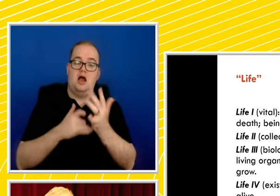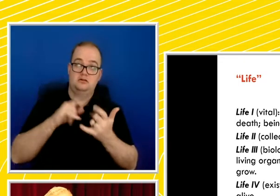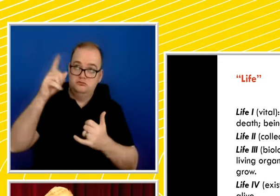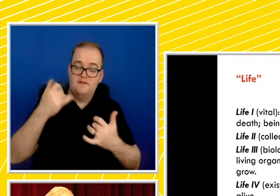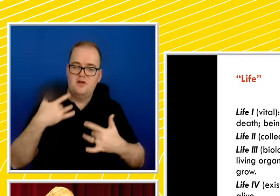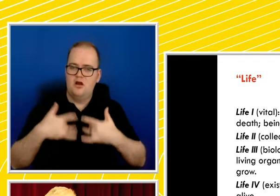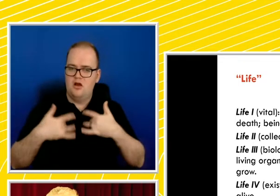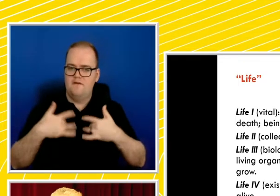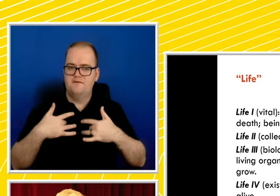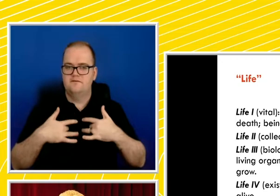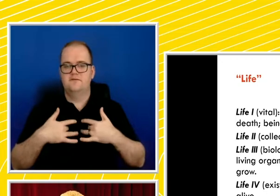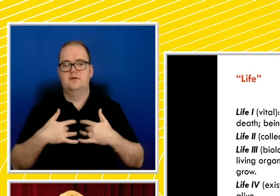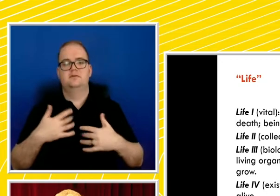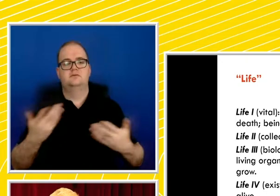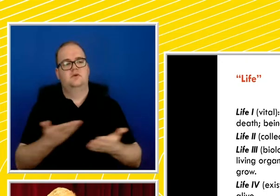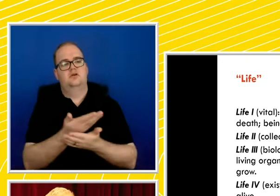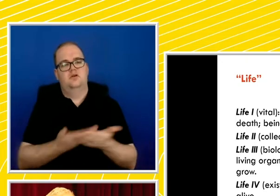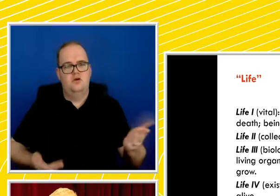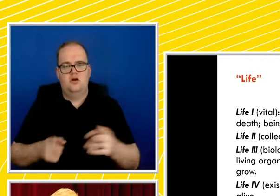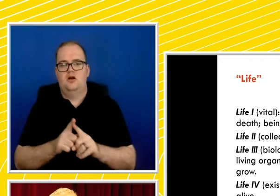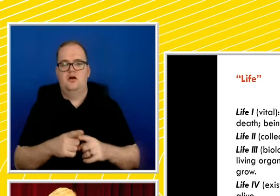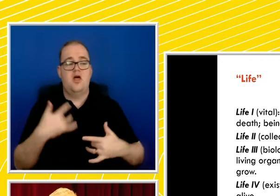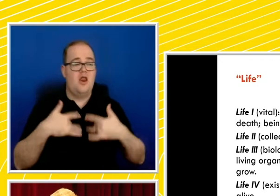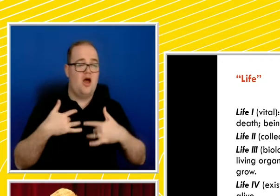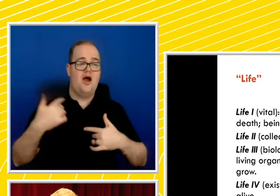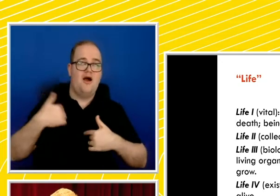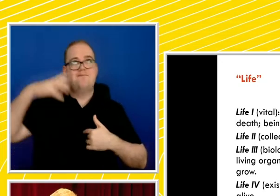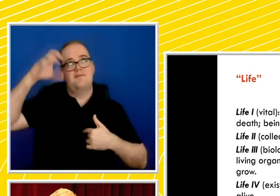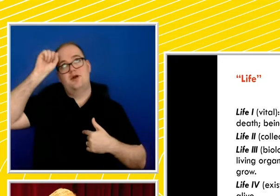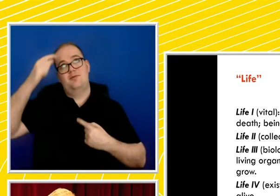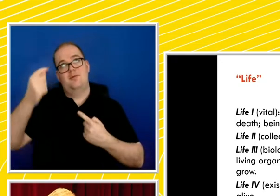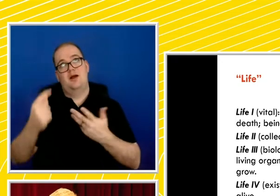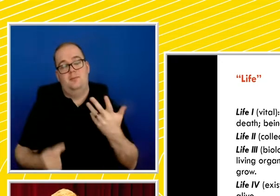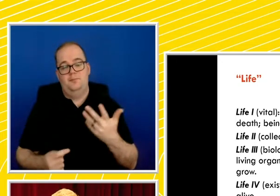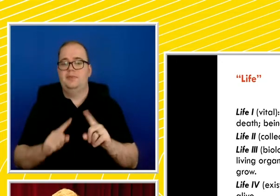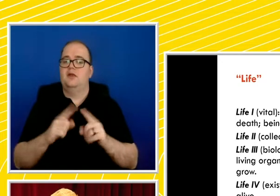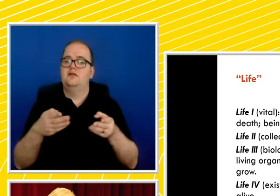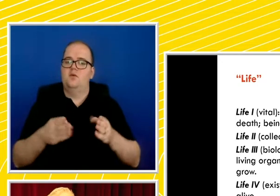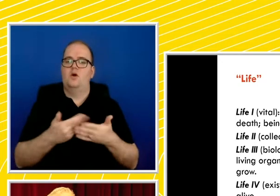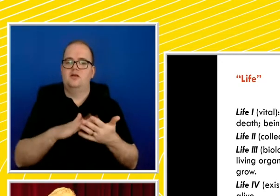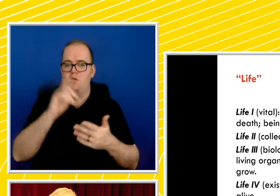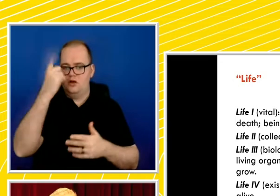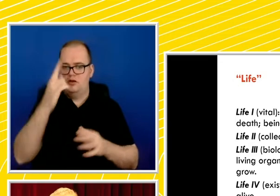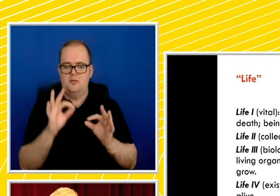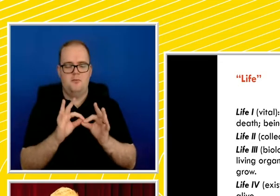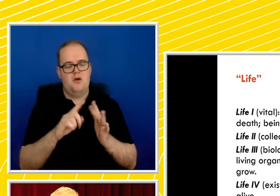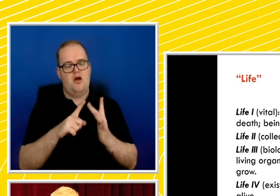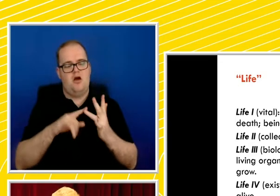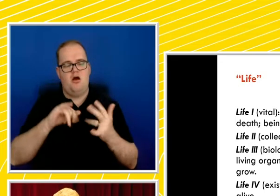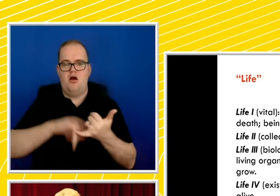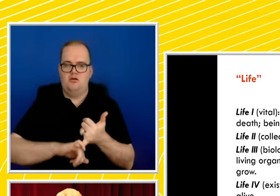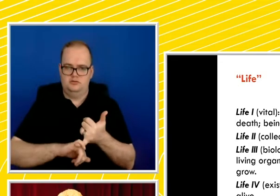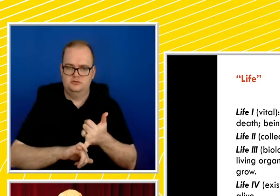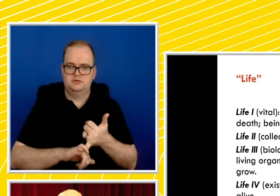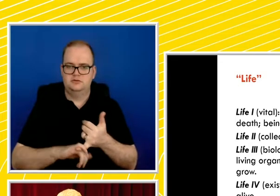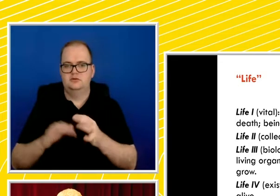narrative concepts of life, the notion of a life lived. So there are different ways of understanding what this bios, the focus of biopolitical and